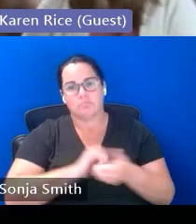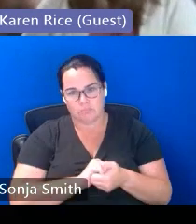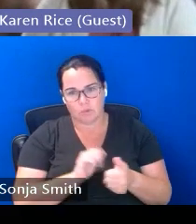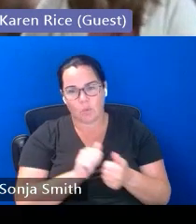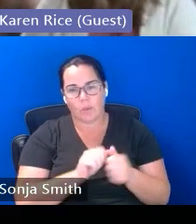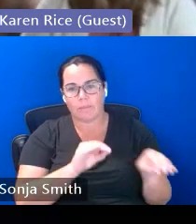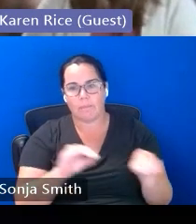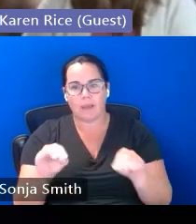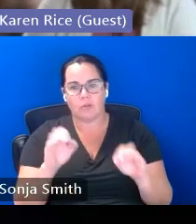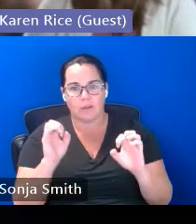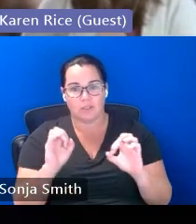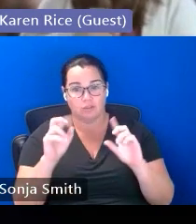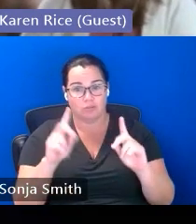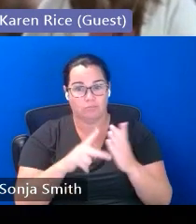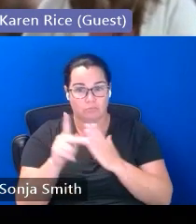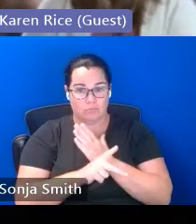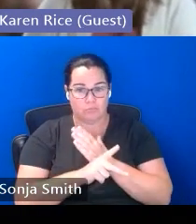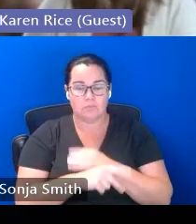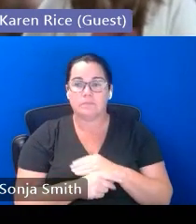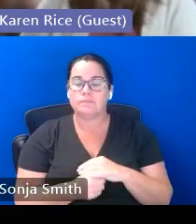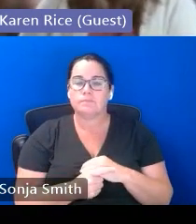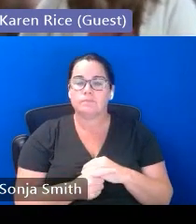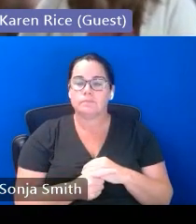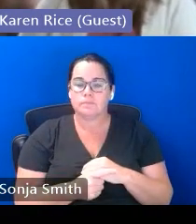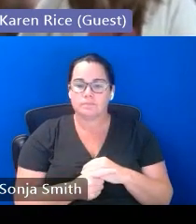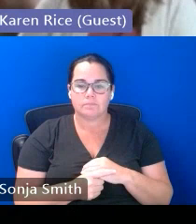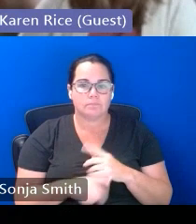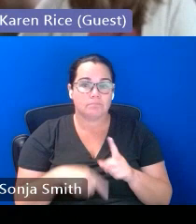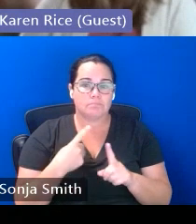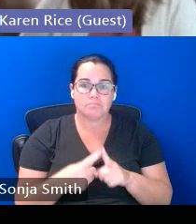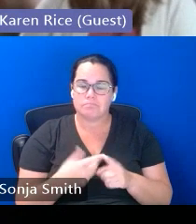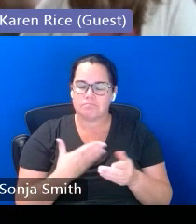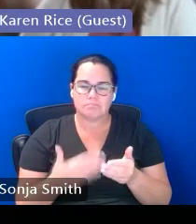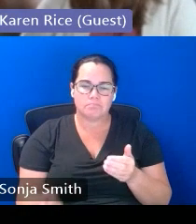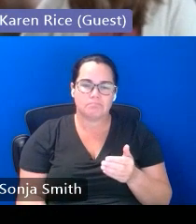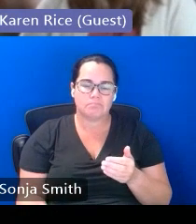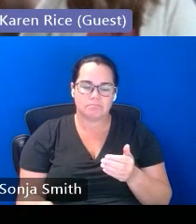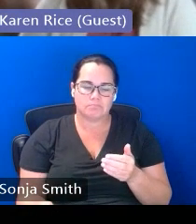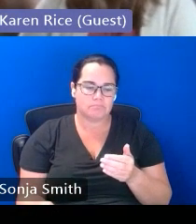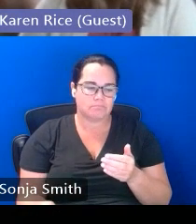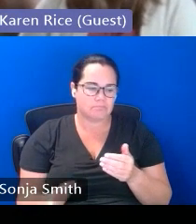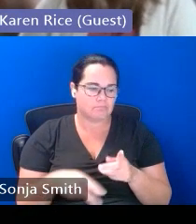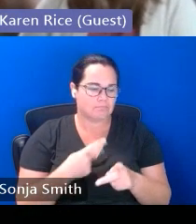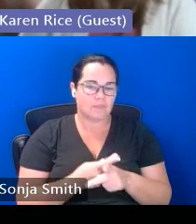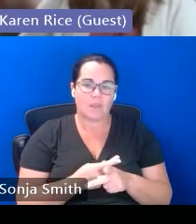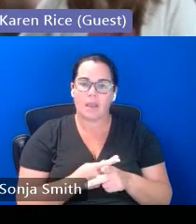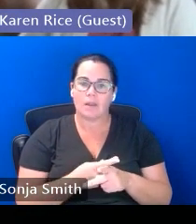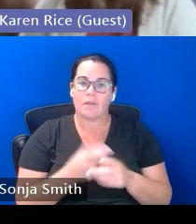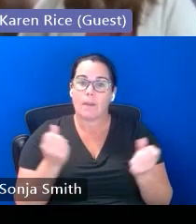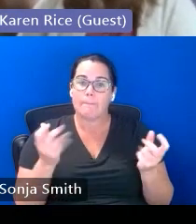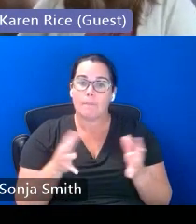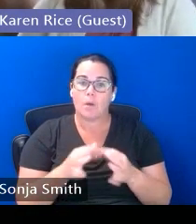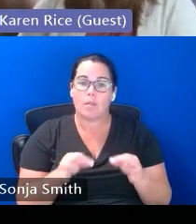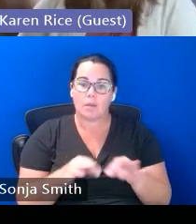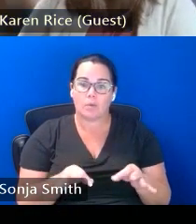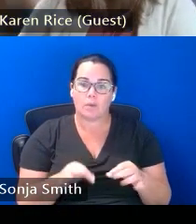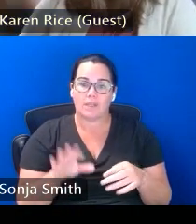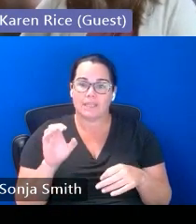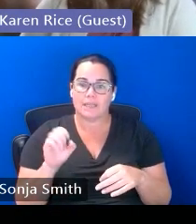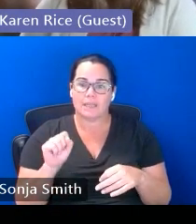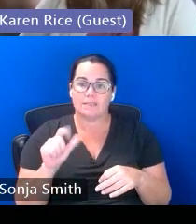programs um in addition to whatever kind of multilingual um or esl type programs that you have in your district